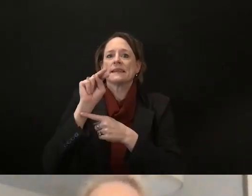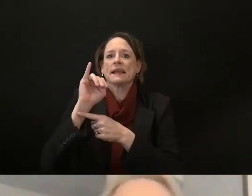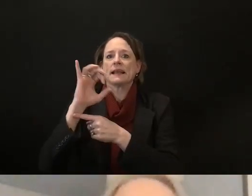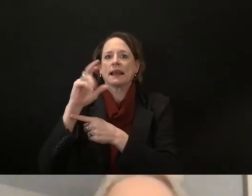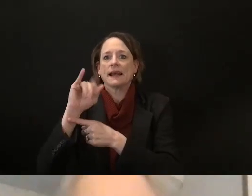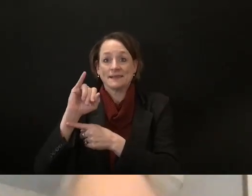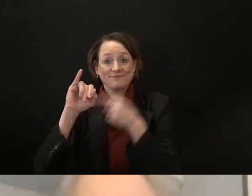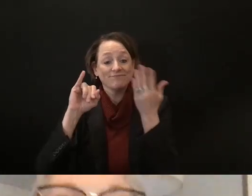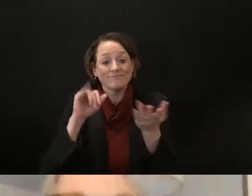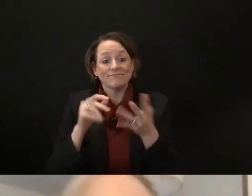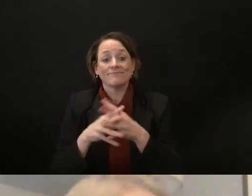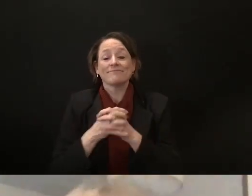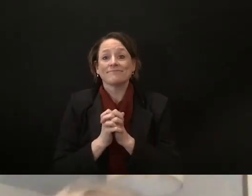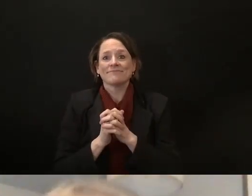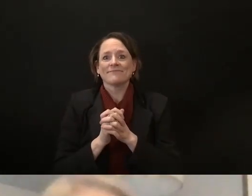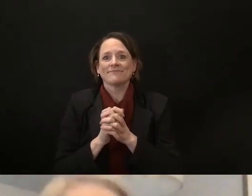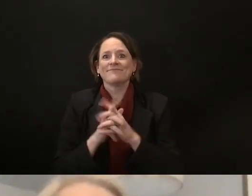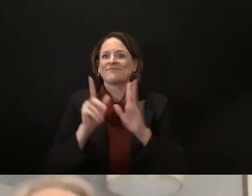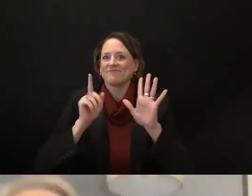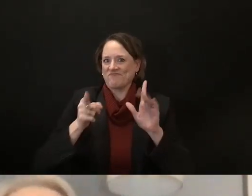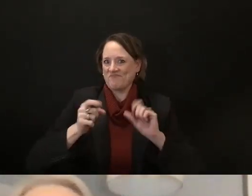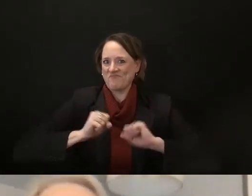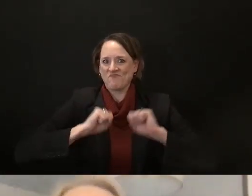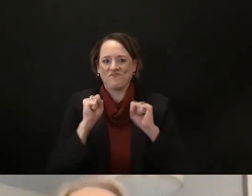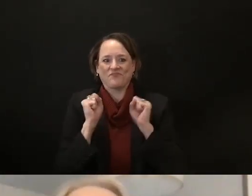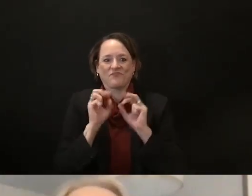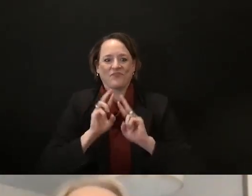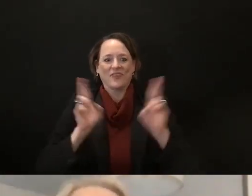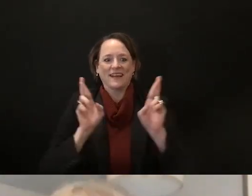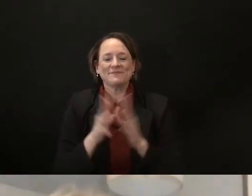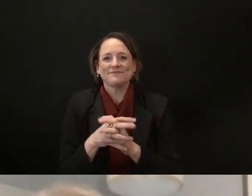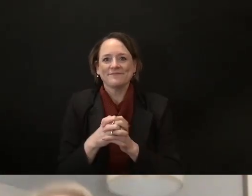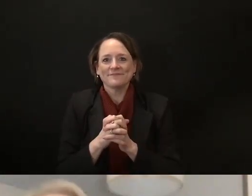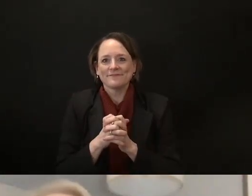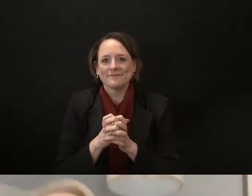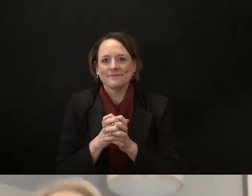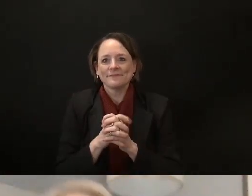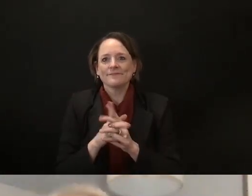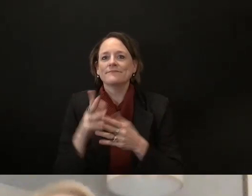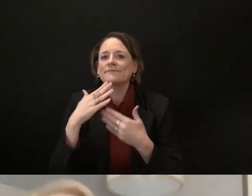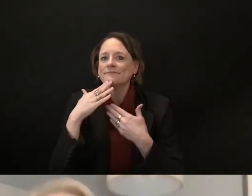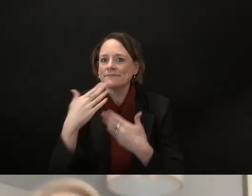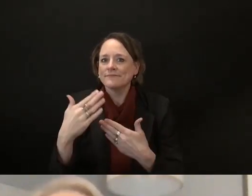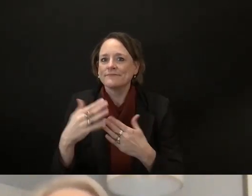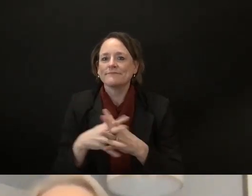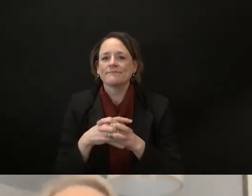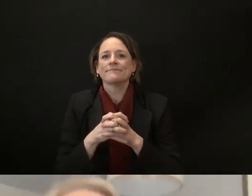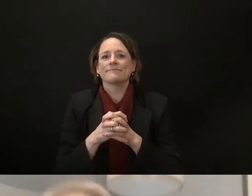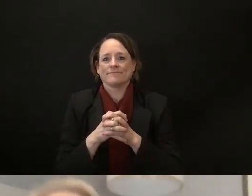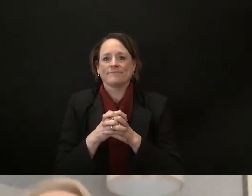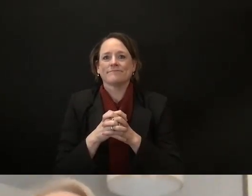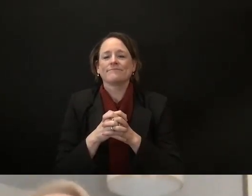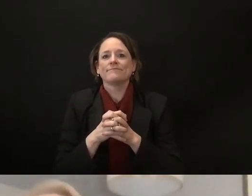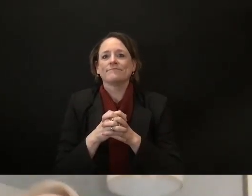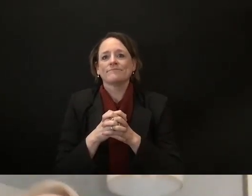thank you senator larson um welcome everybody i'm glad you could join us i am state representative chris